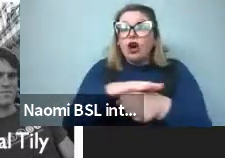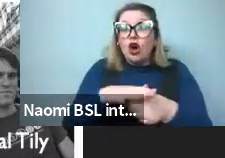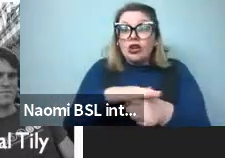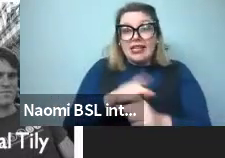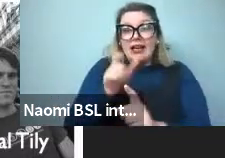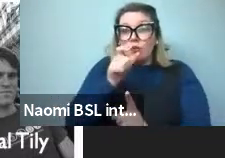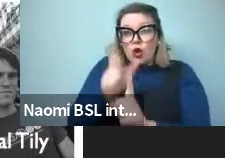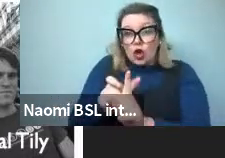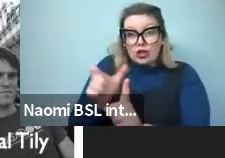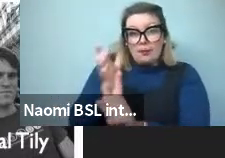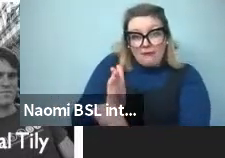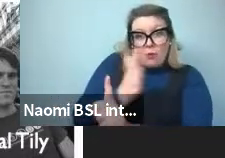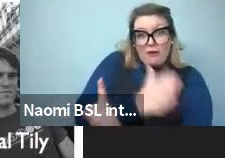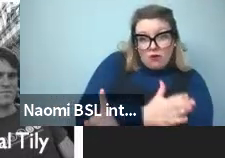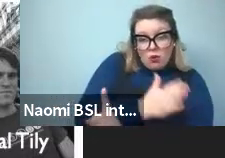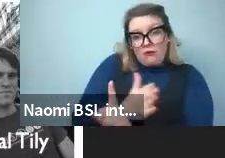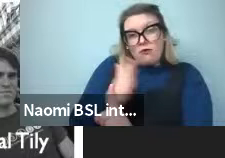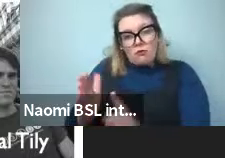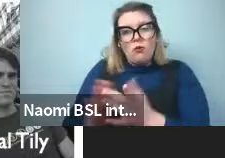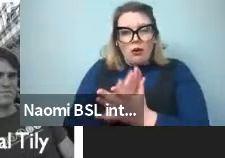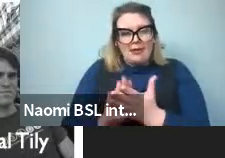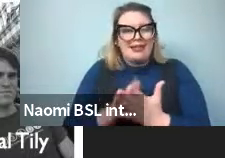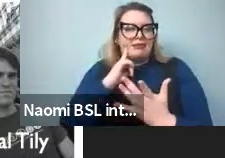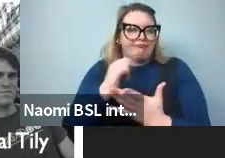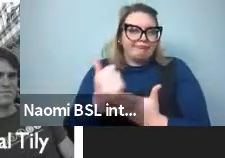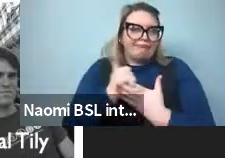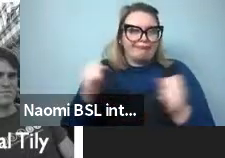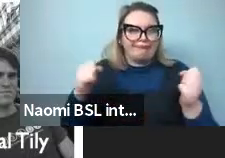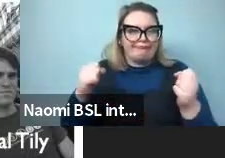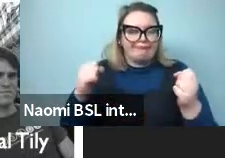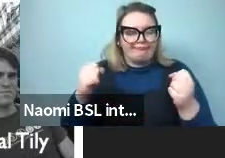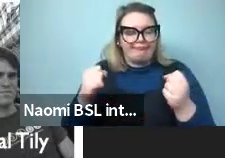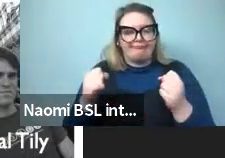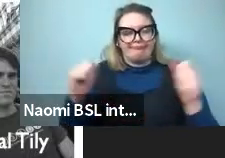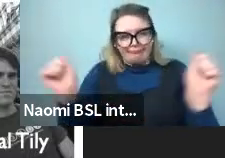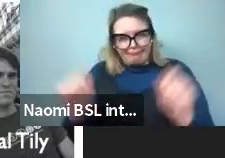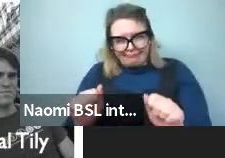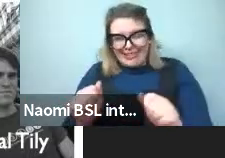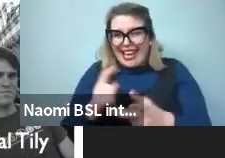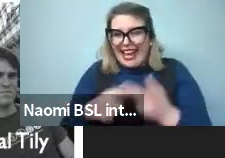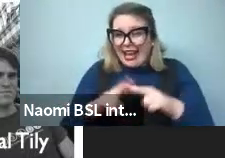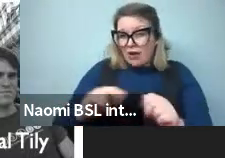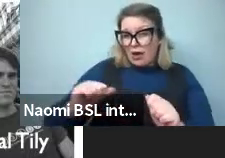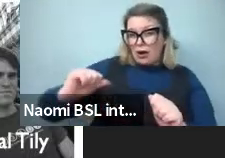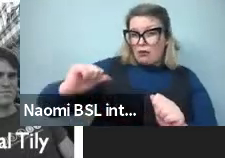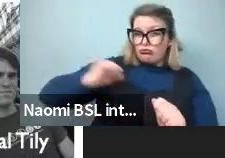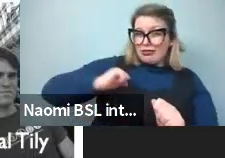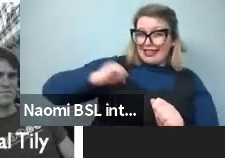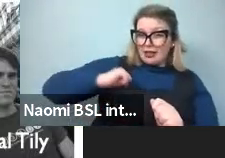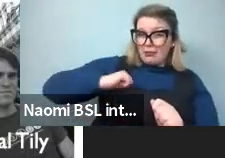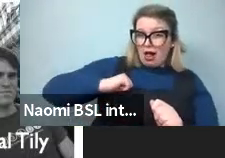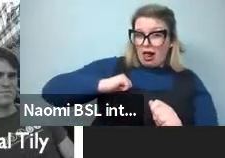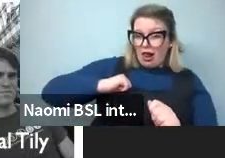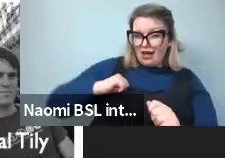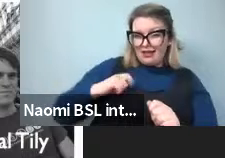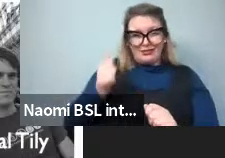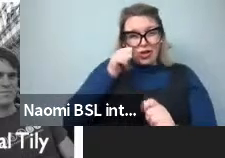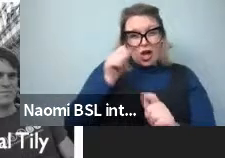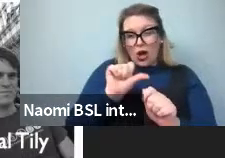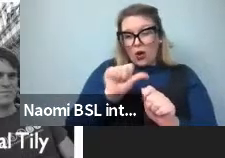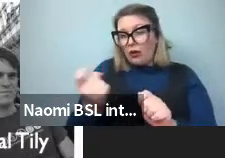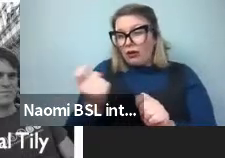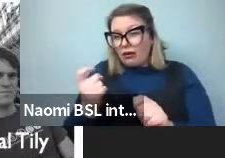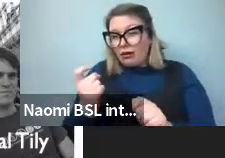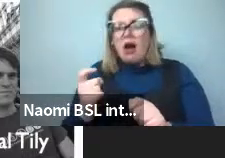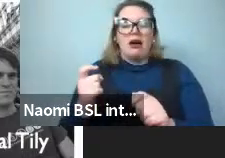so not necessarily independent of context. So words that are more predictable across contexts tend to be shorter. And so the idea here is